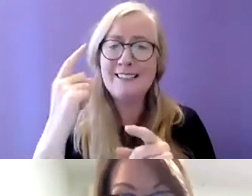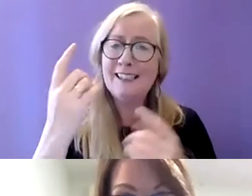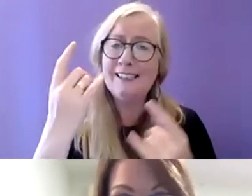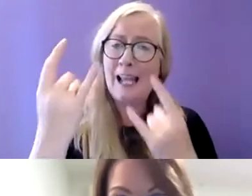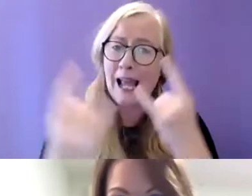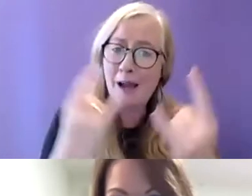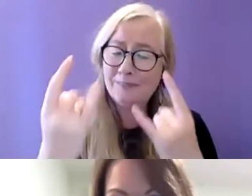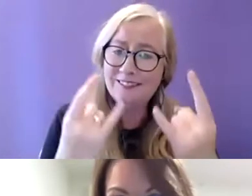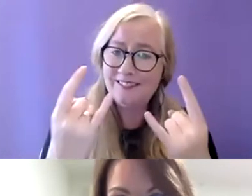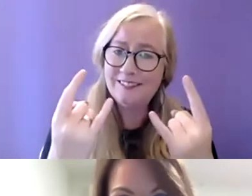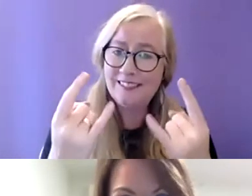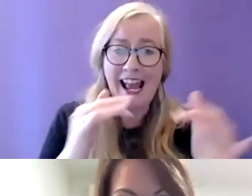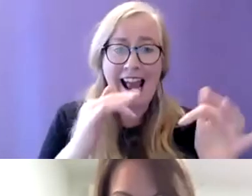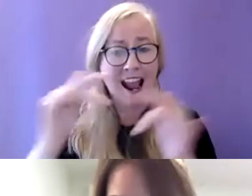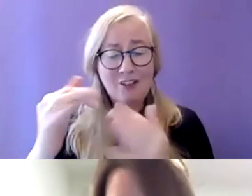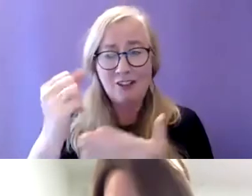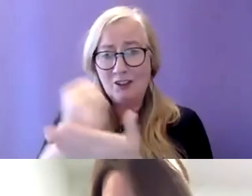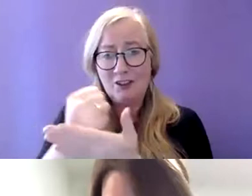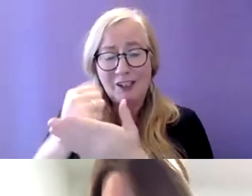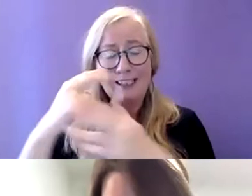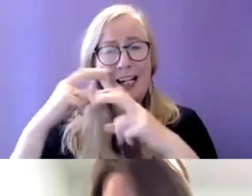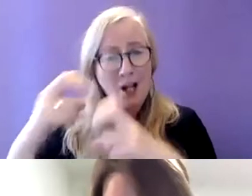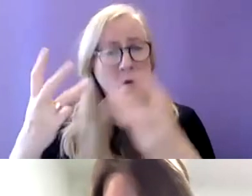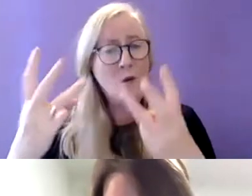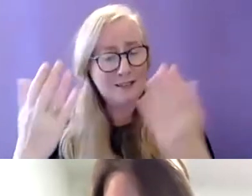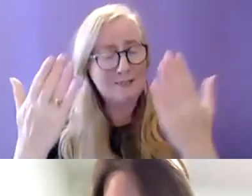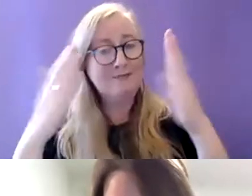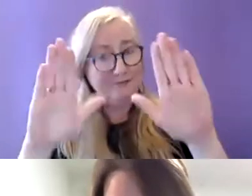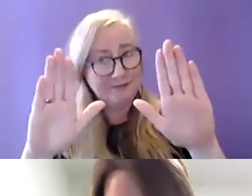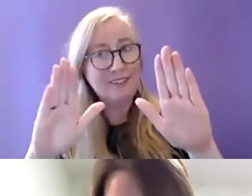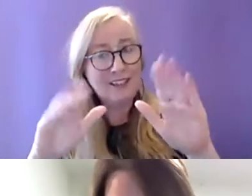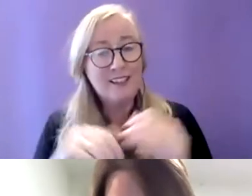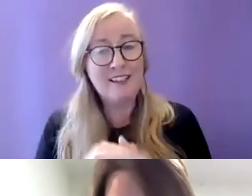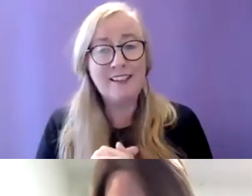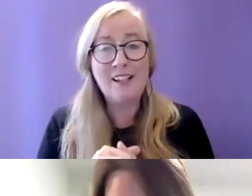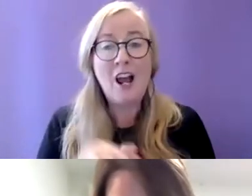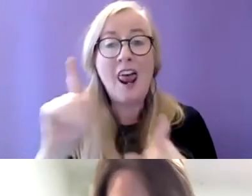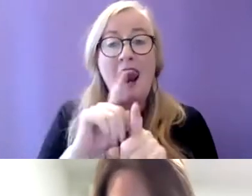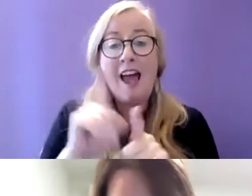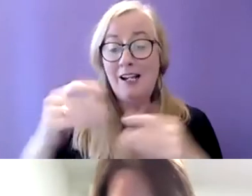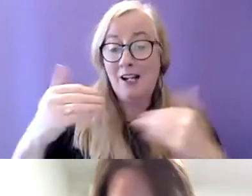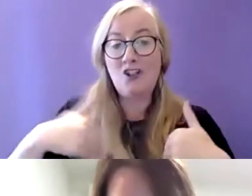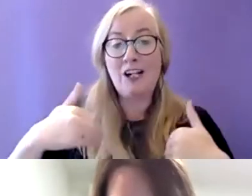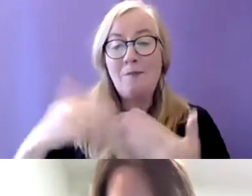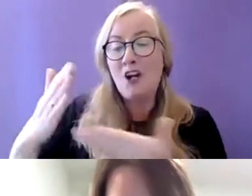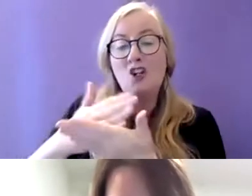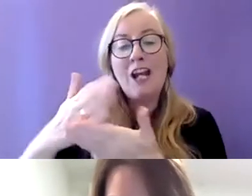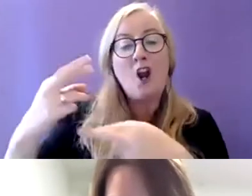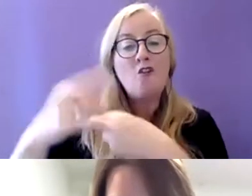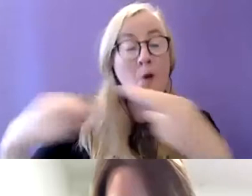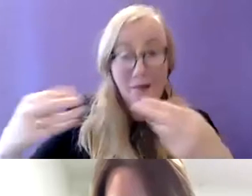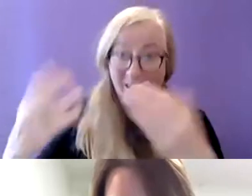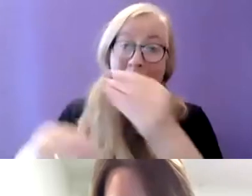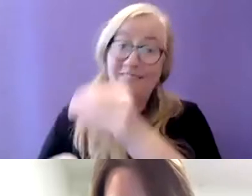happened after the study and to highlight that the gentleman sharing a room has been offered his own room now and the lady who was homeless was